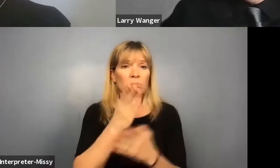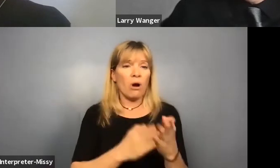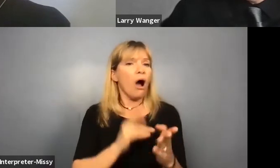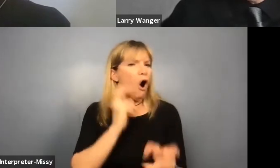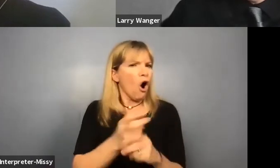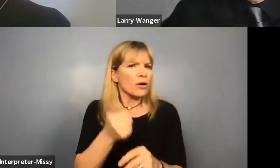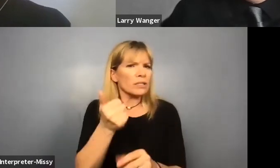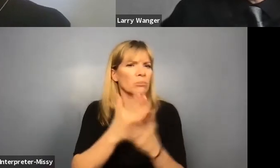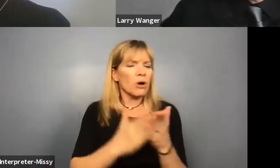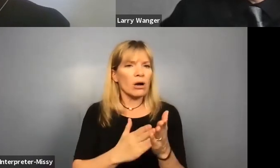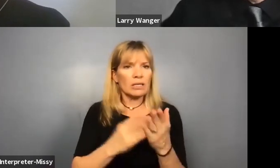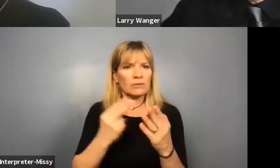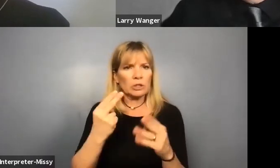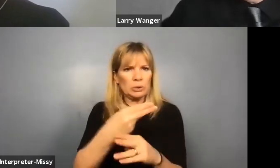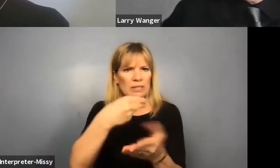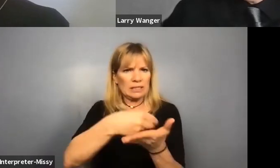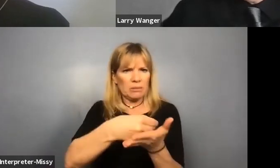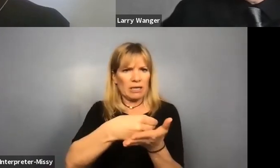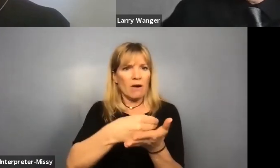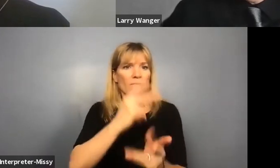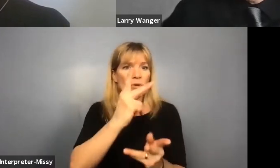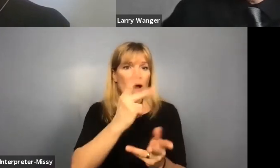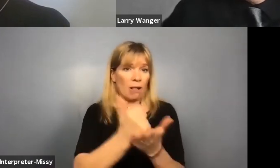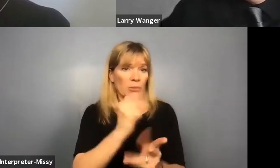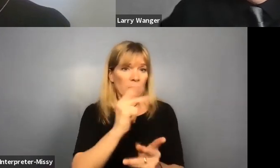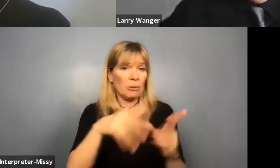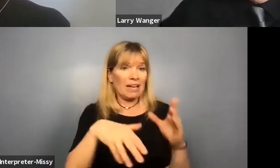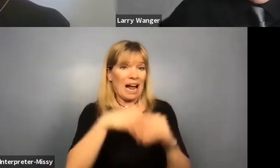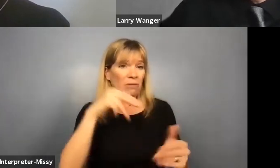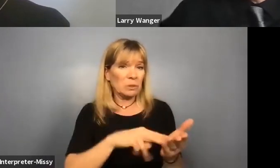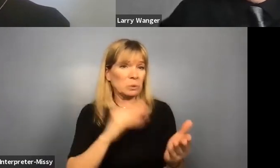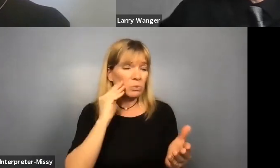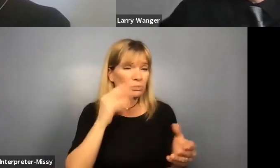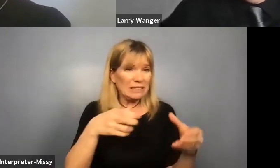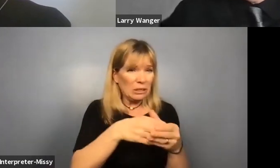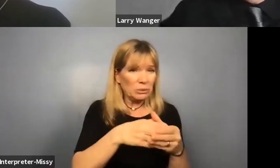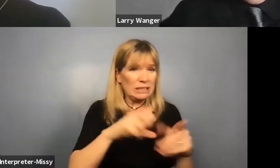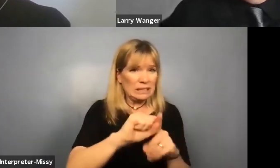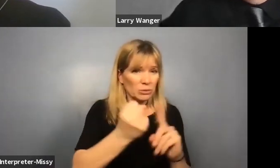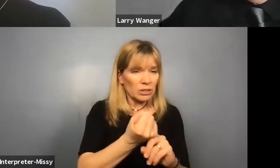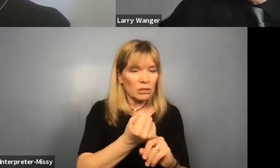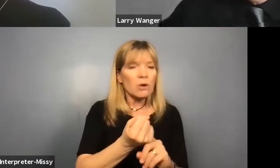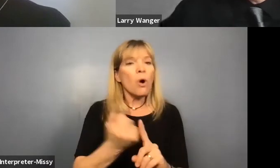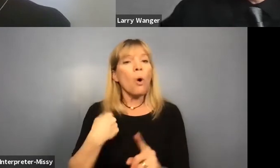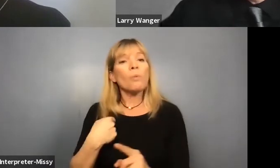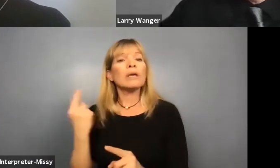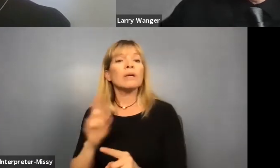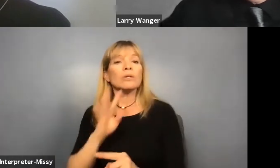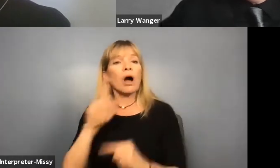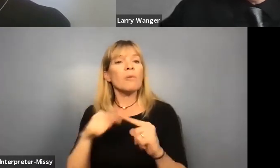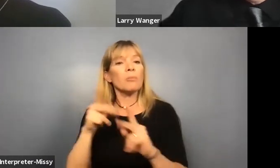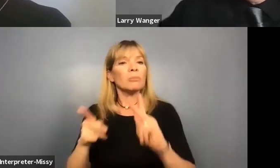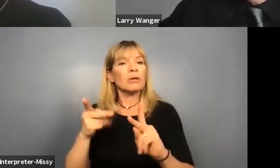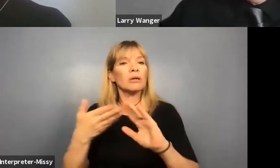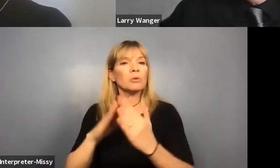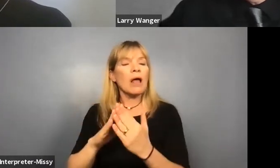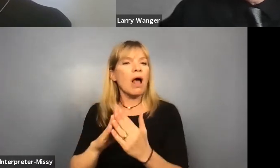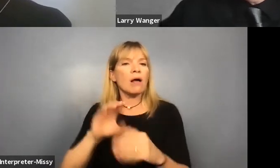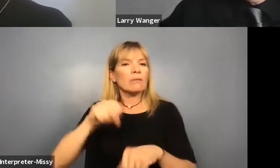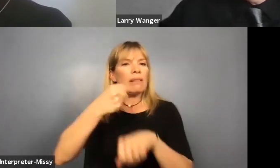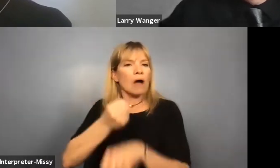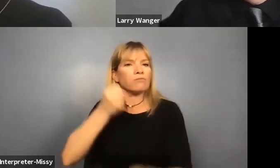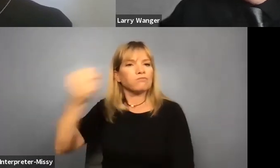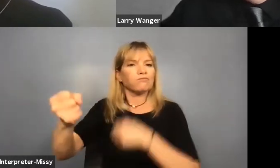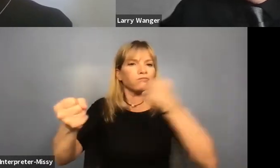terms of using these dollars to get folks out of facilities is we always talked about people in our community being locked away in these